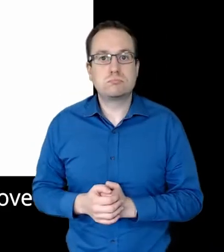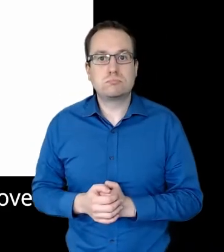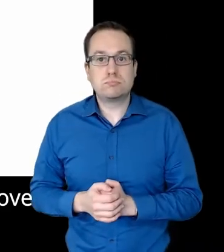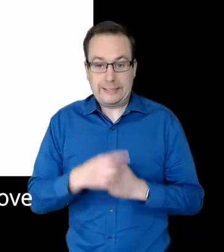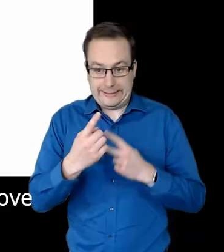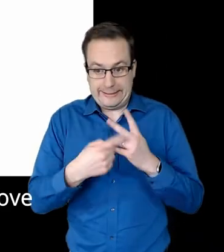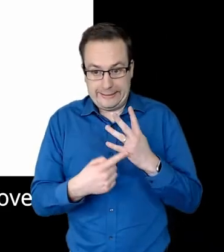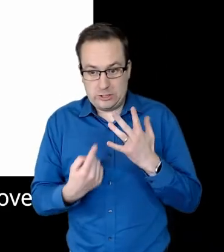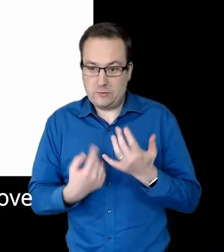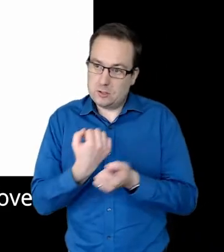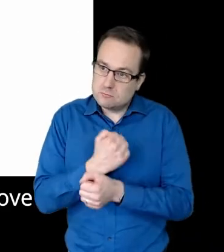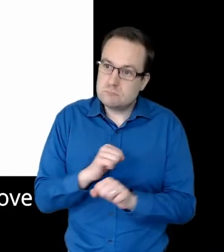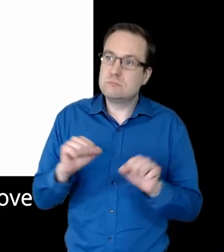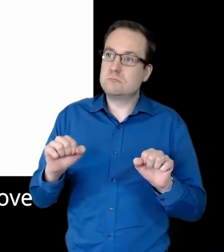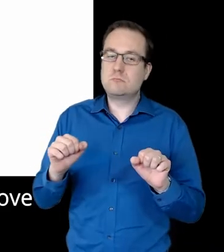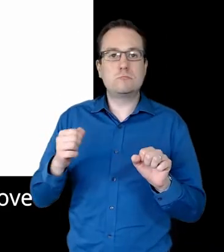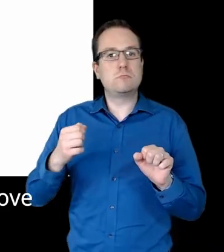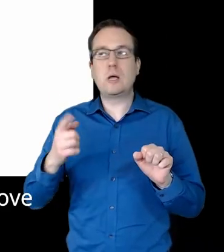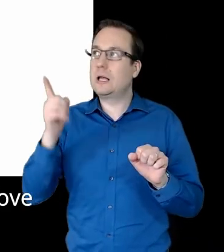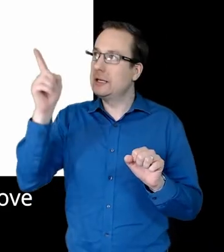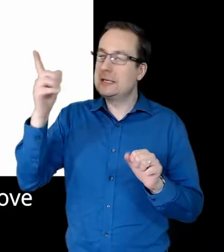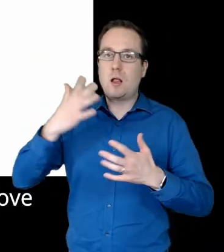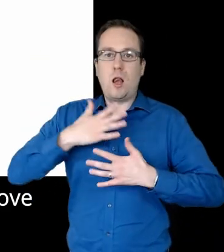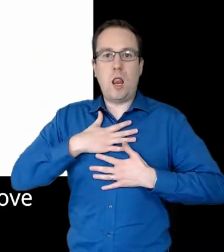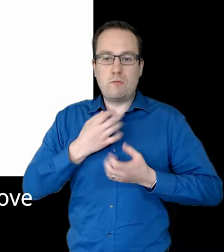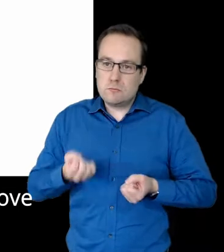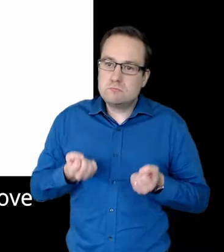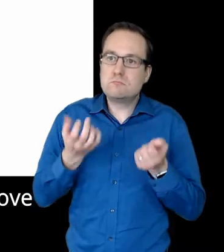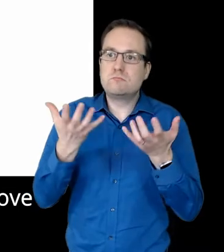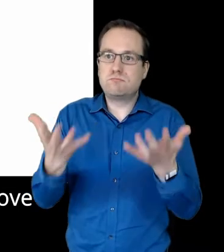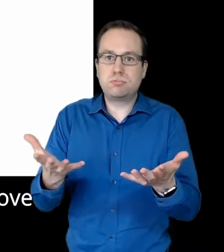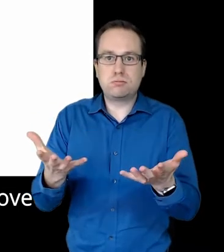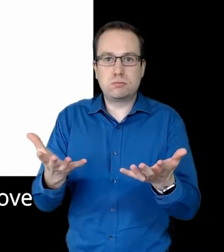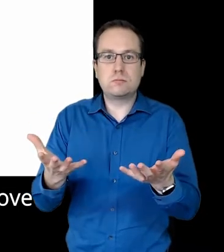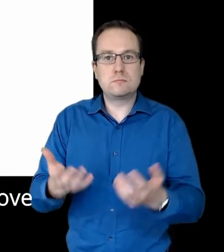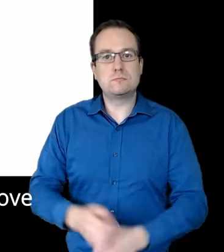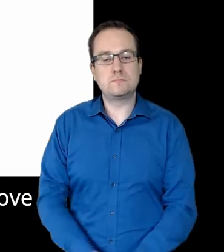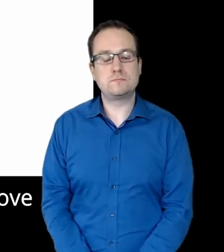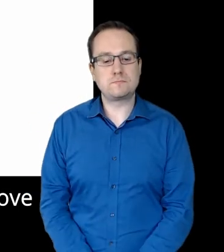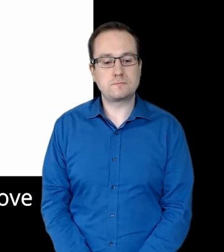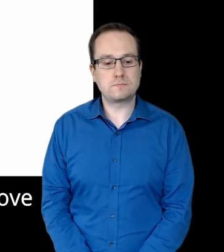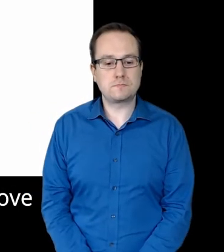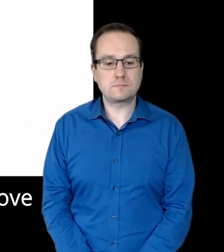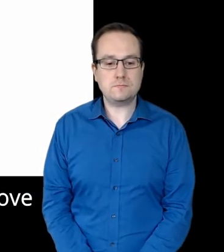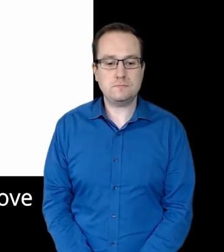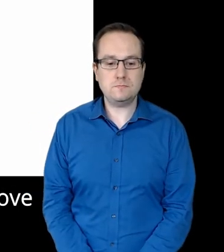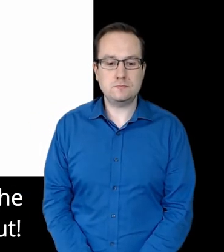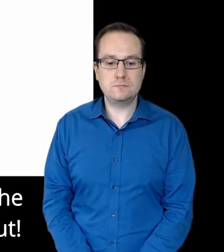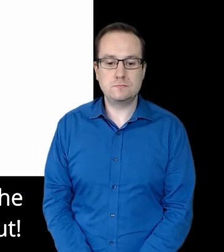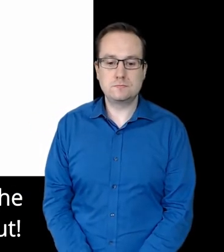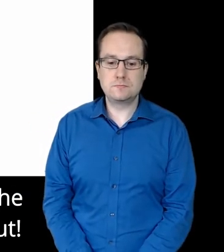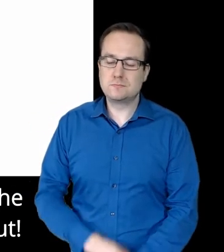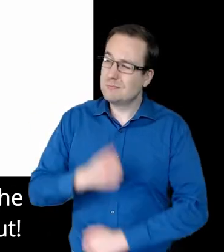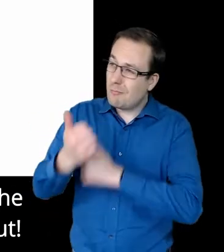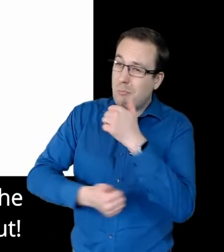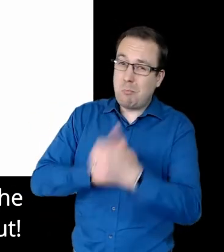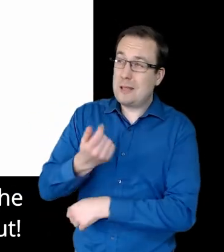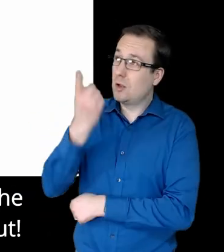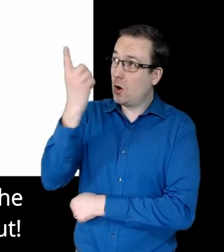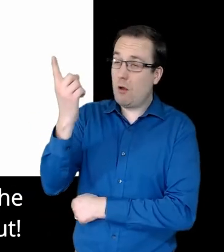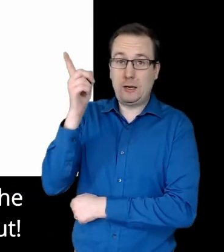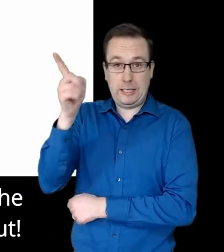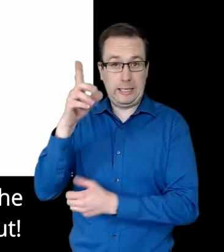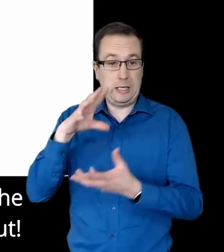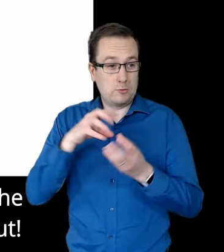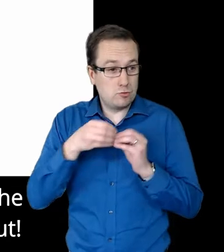ourselves to reveal God's love to the world as the saints of the church. Blessed be the God who has made